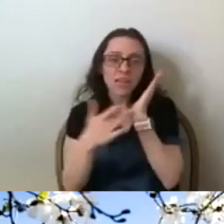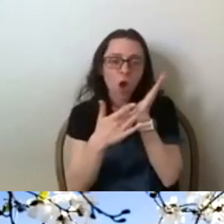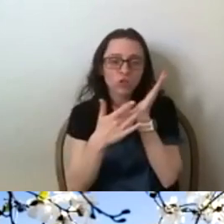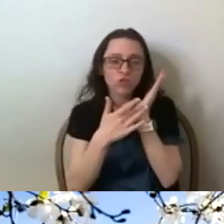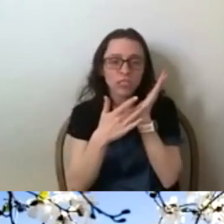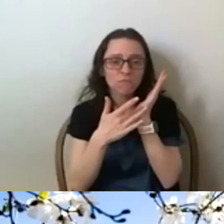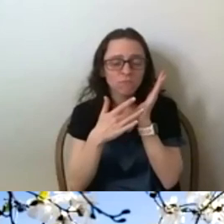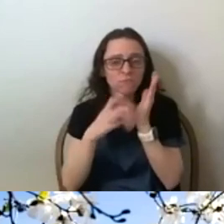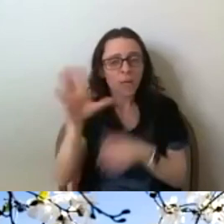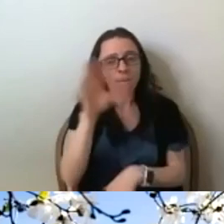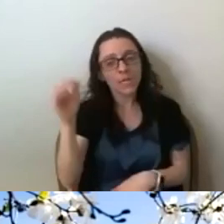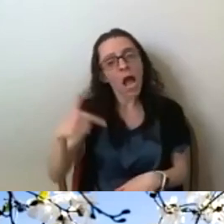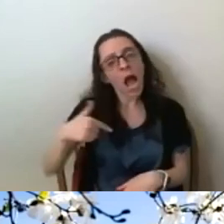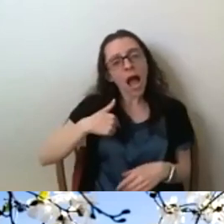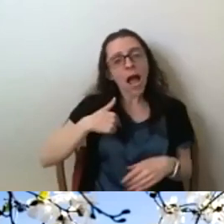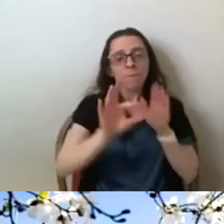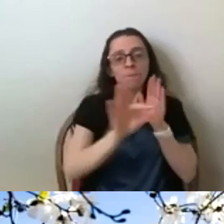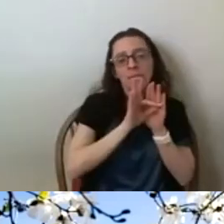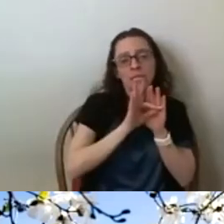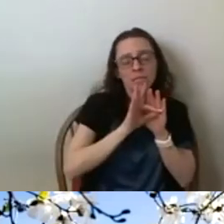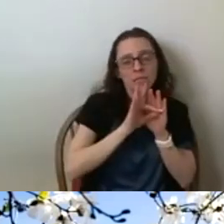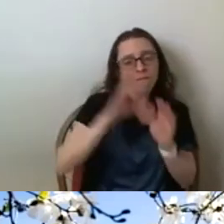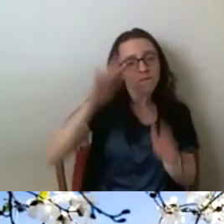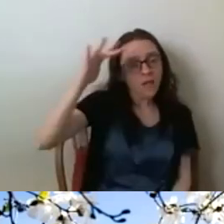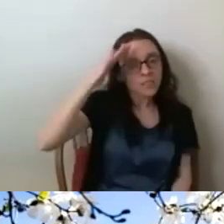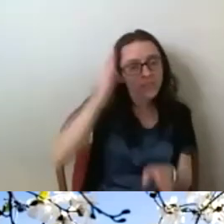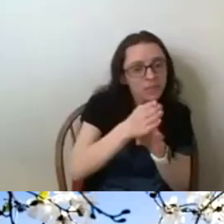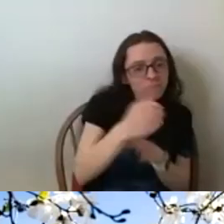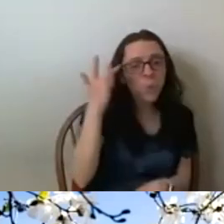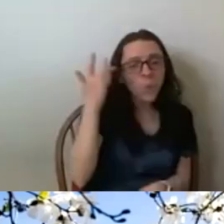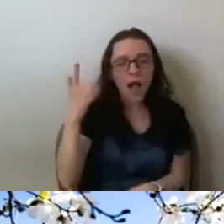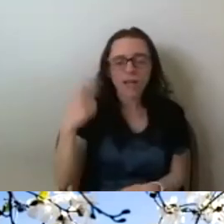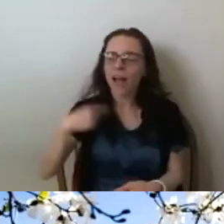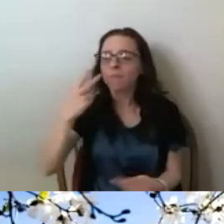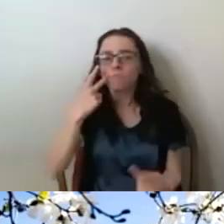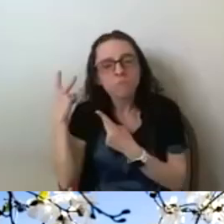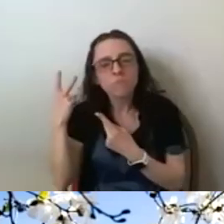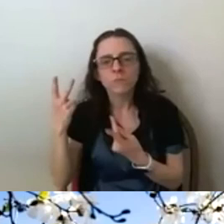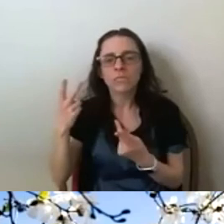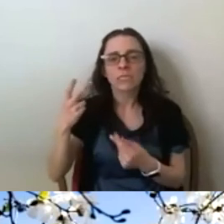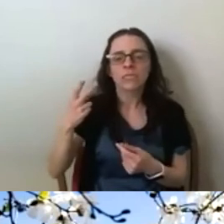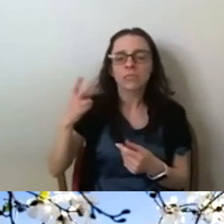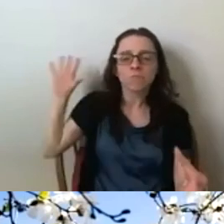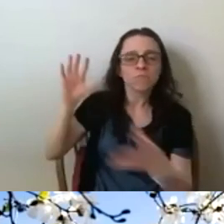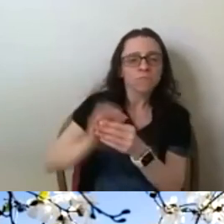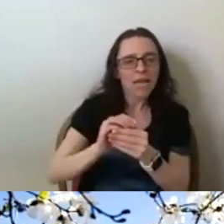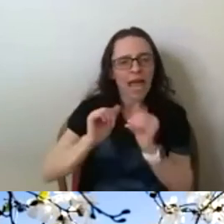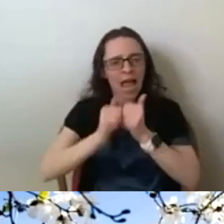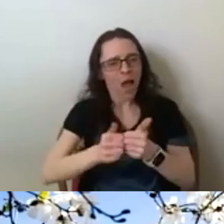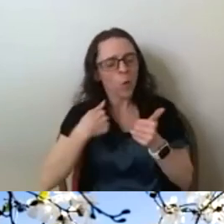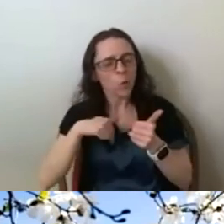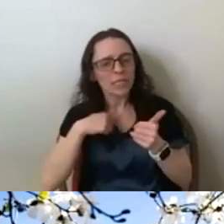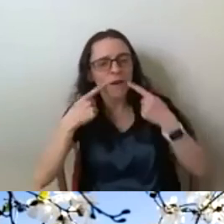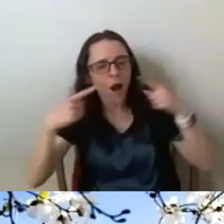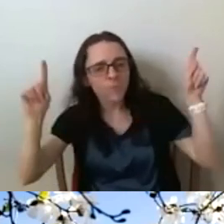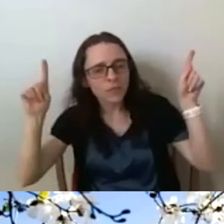started out in philosophy because, you know, you, you, you look at sort of the history of, of what we accomplished, um, in terms of, uh, you know, with, with